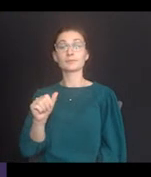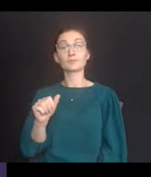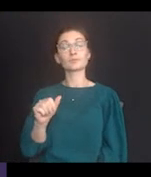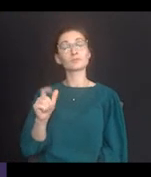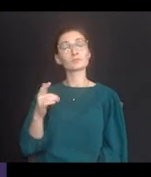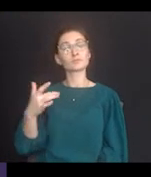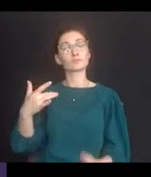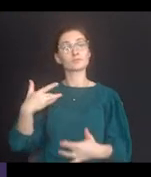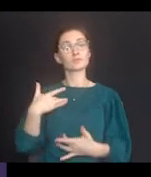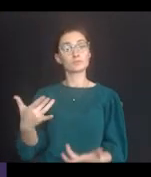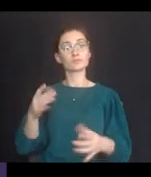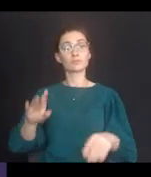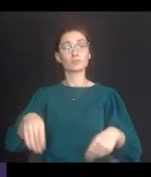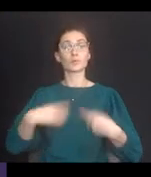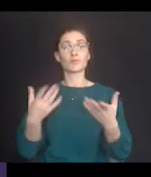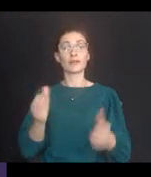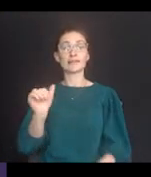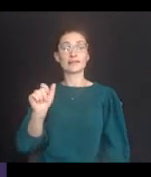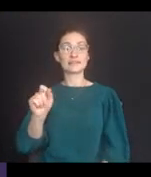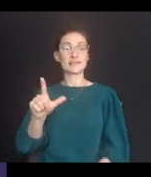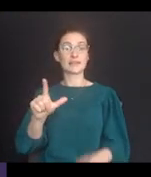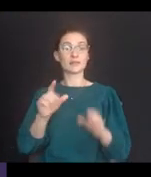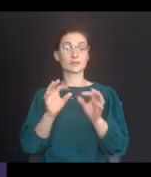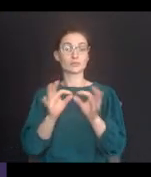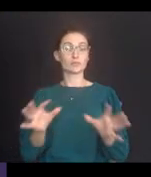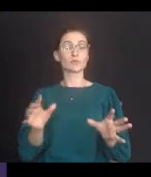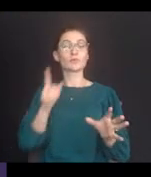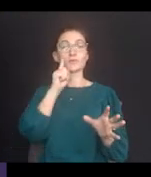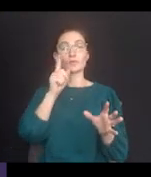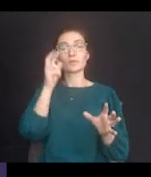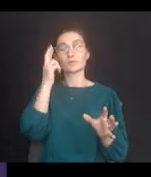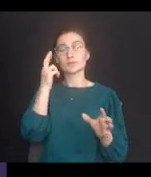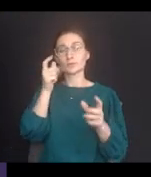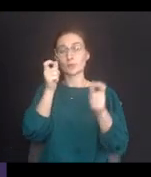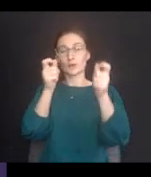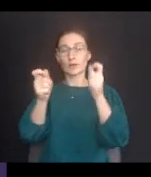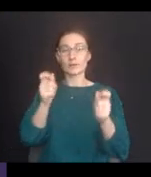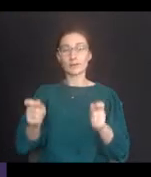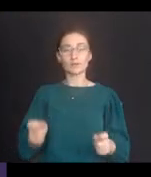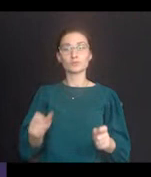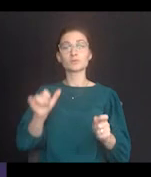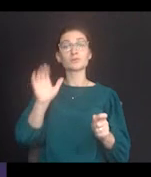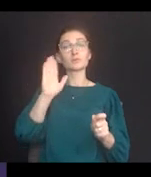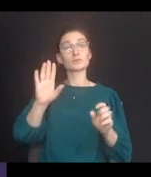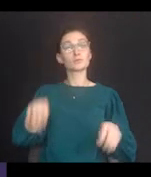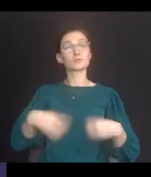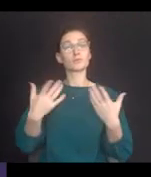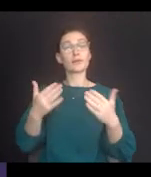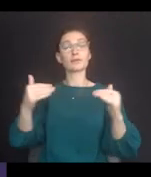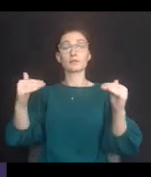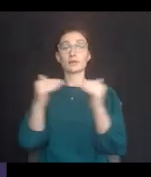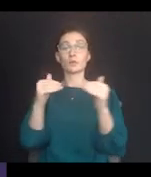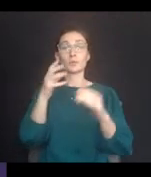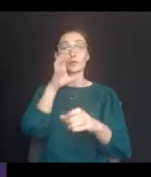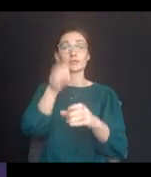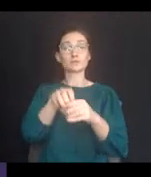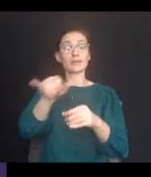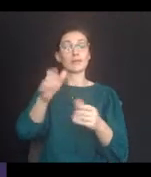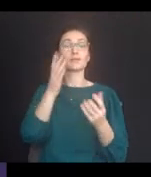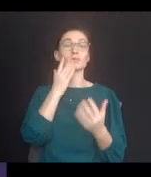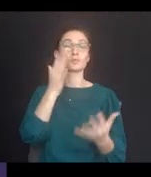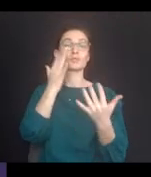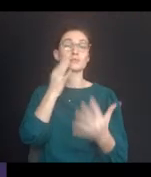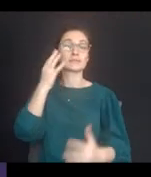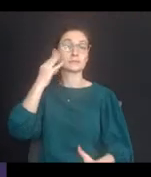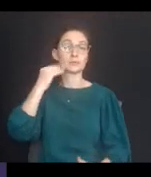It would most likely be obligated to provide the child with an ASL interpreter as a reasonable accommodation to enable the child to equally participate